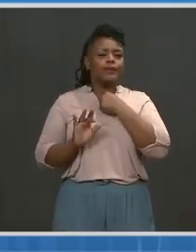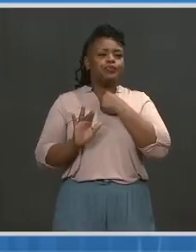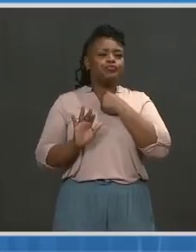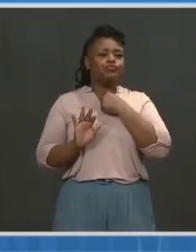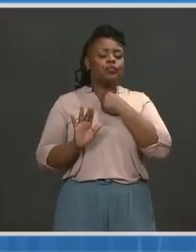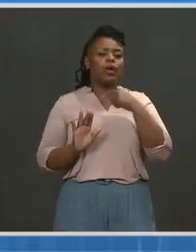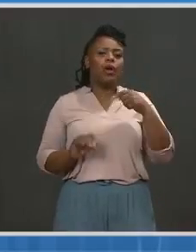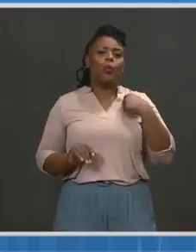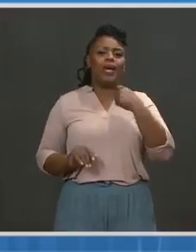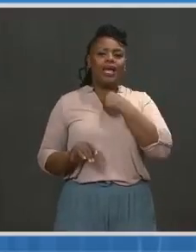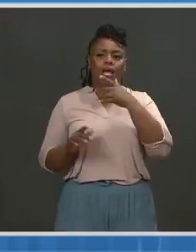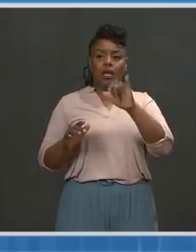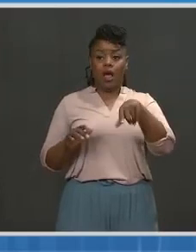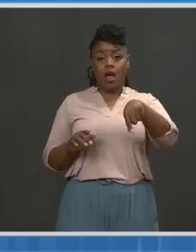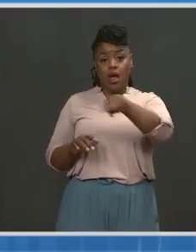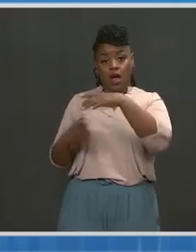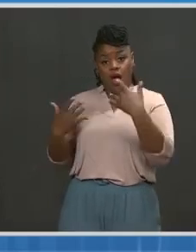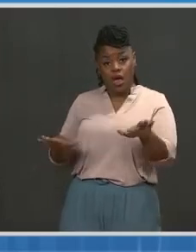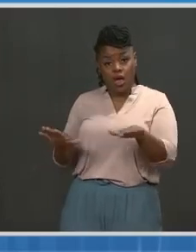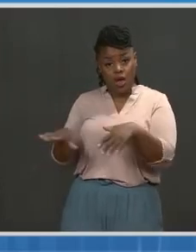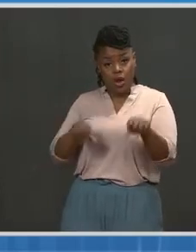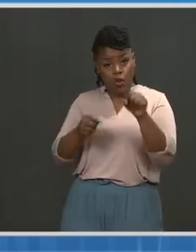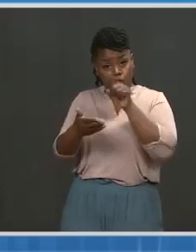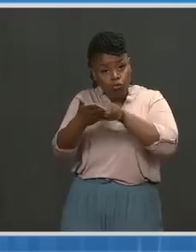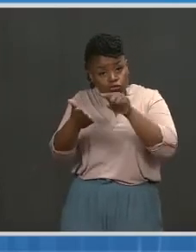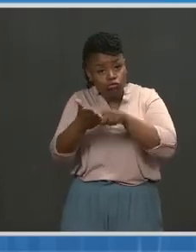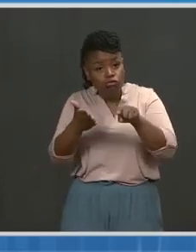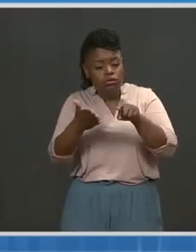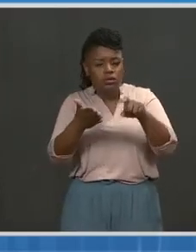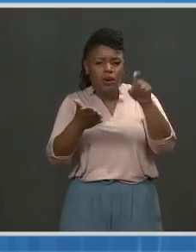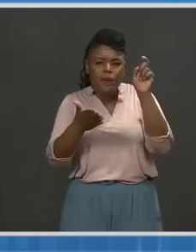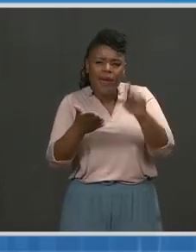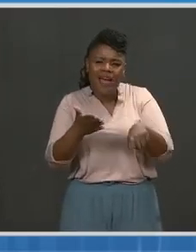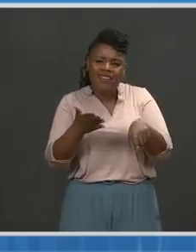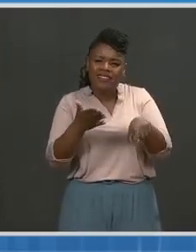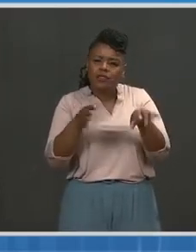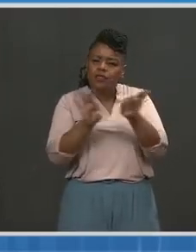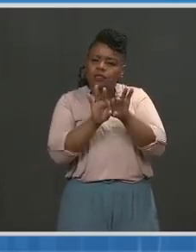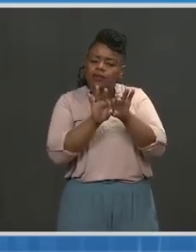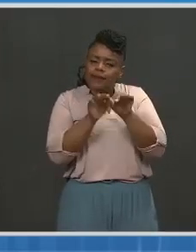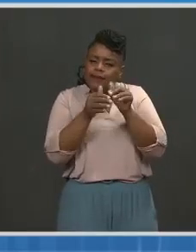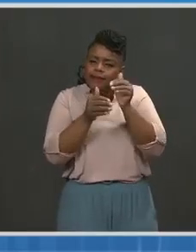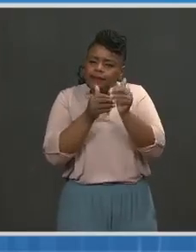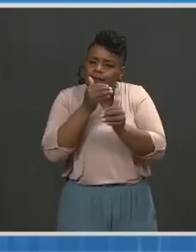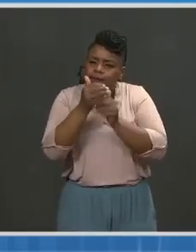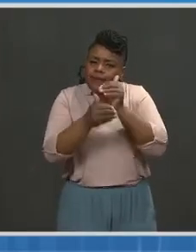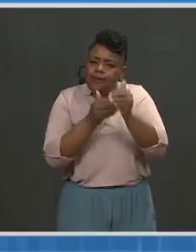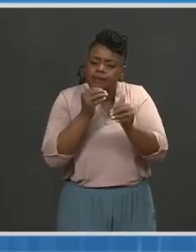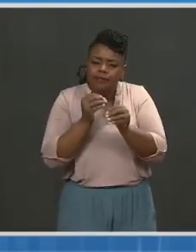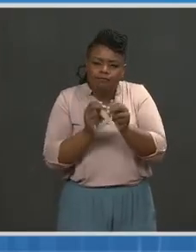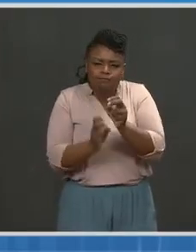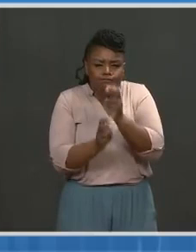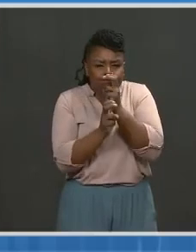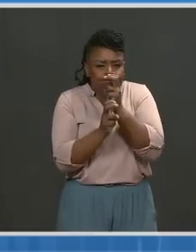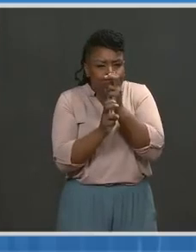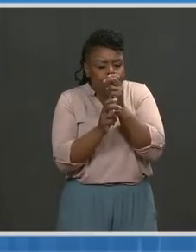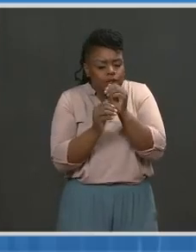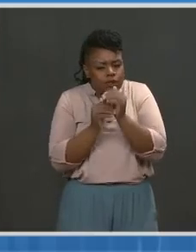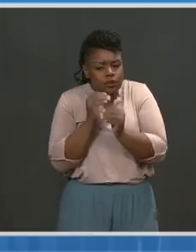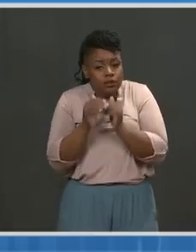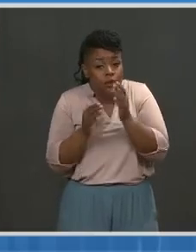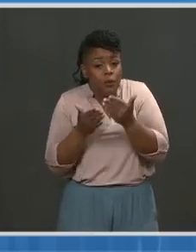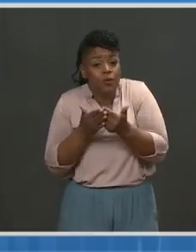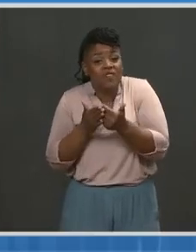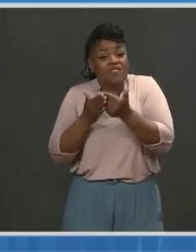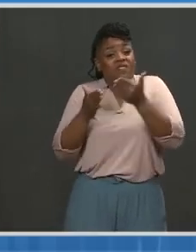people who are, who've conducted clinical trials need to go through before they are approved and deemed ready for the public. That